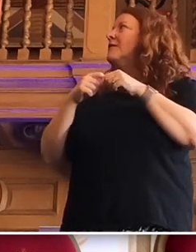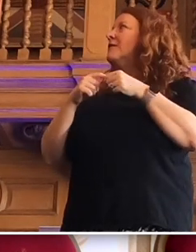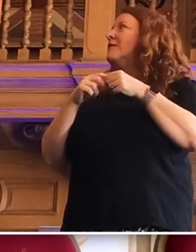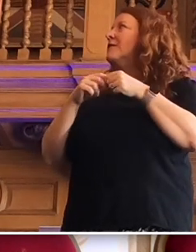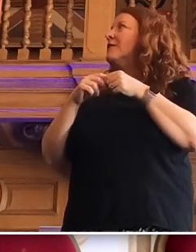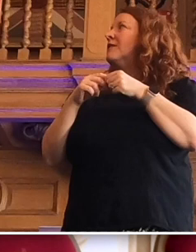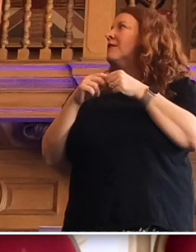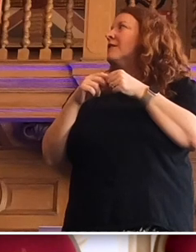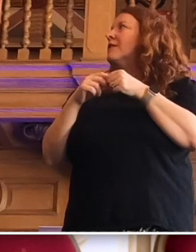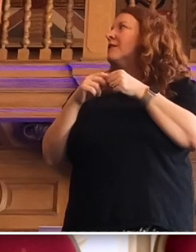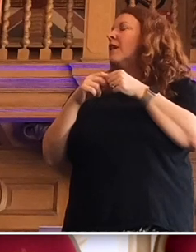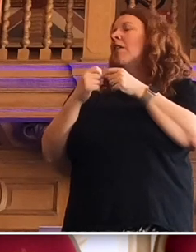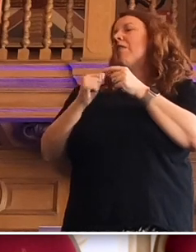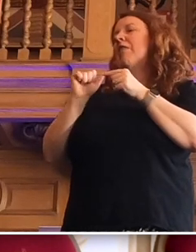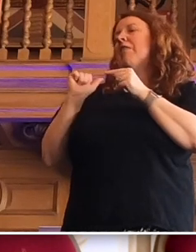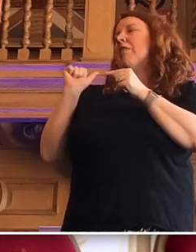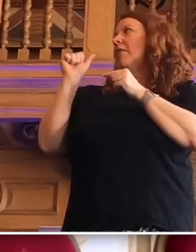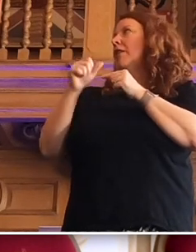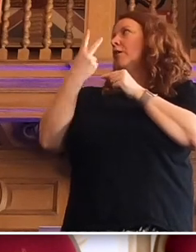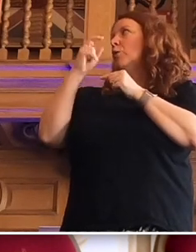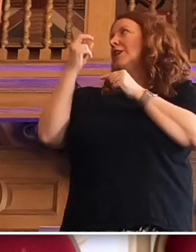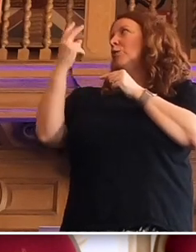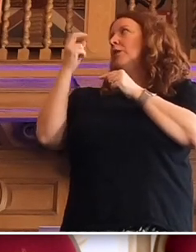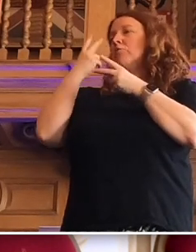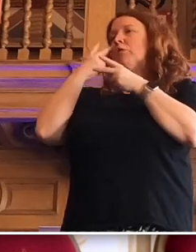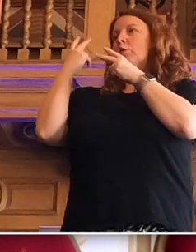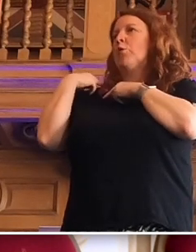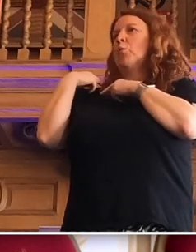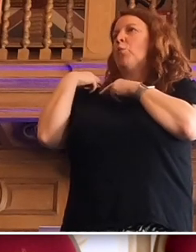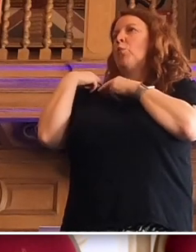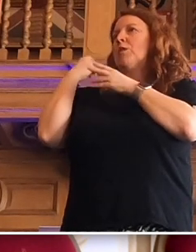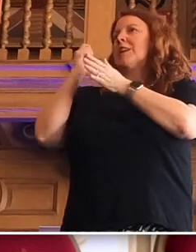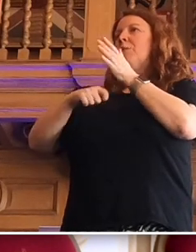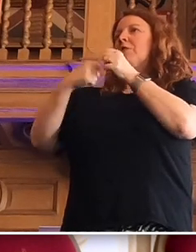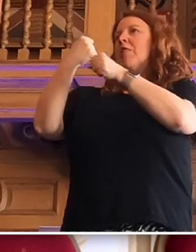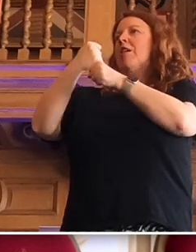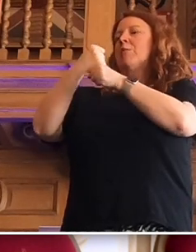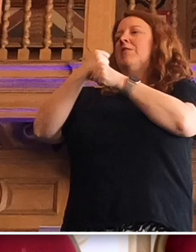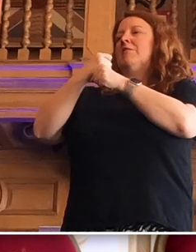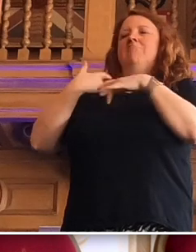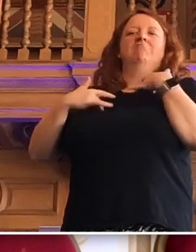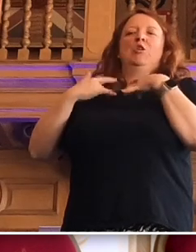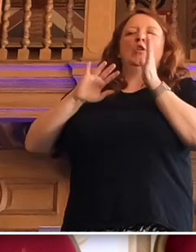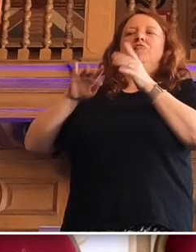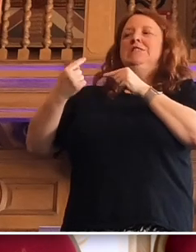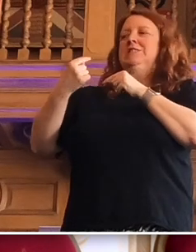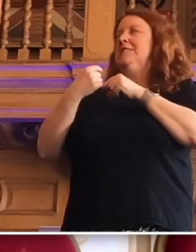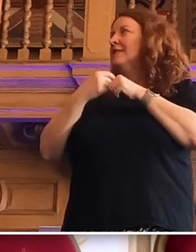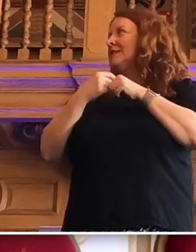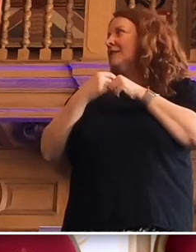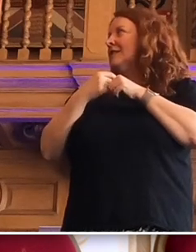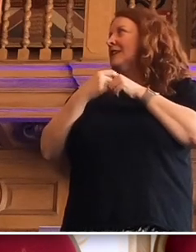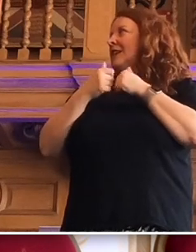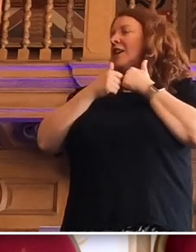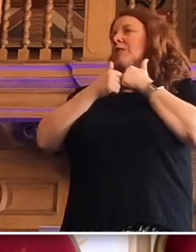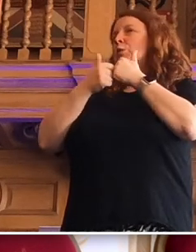Our 2020 review was not commissioned by the government of the day. I don't think they wanted to know. Supported by the